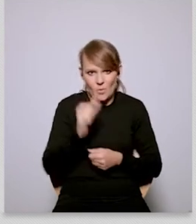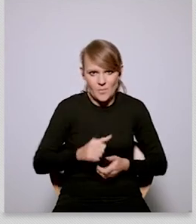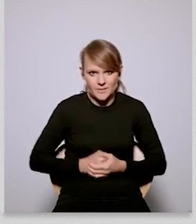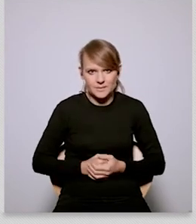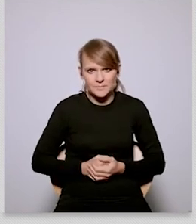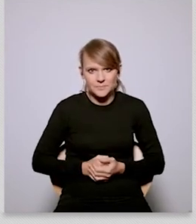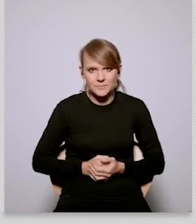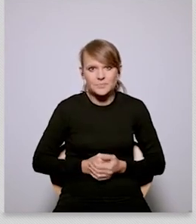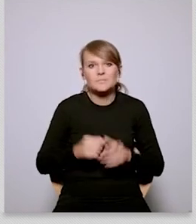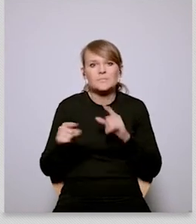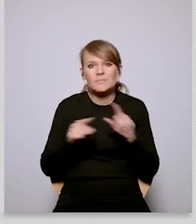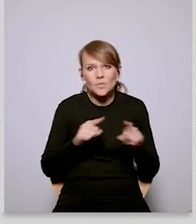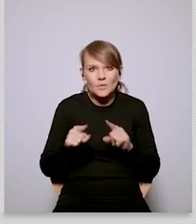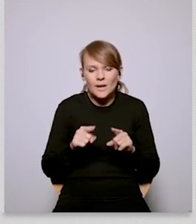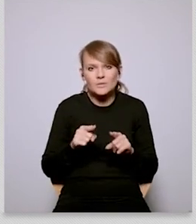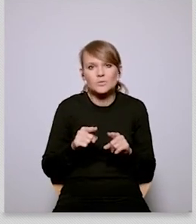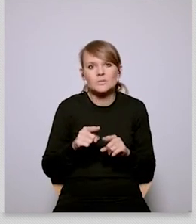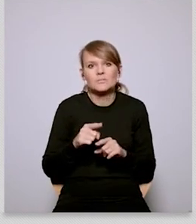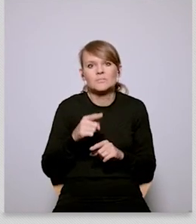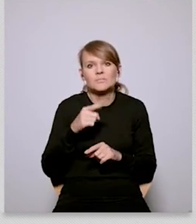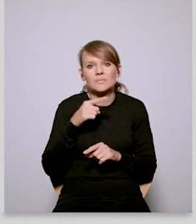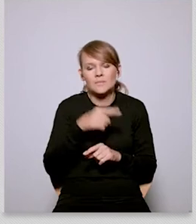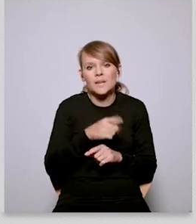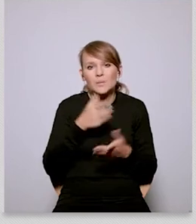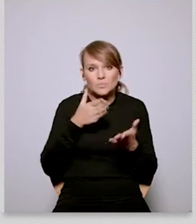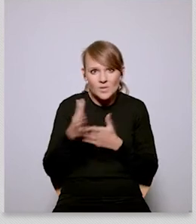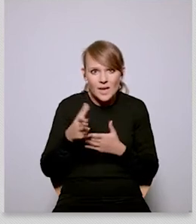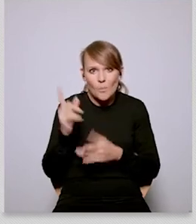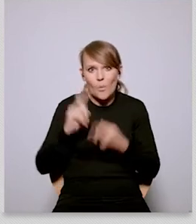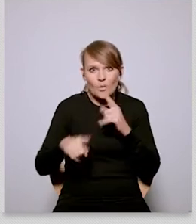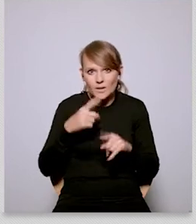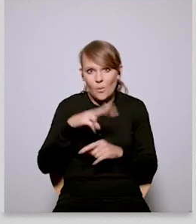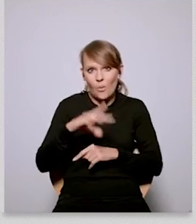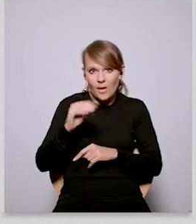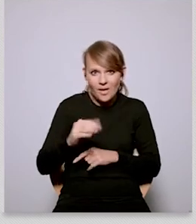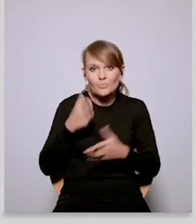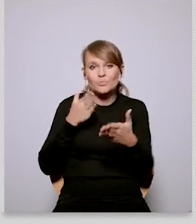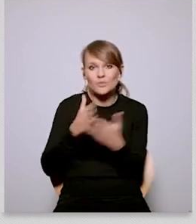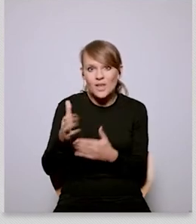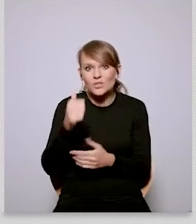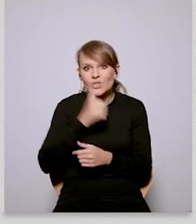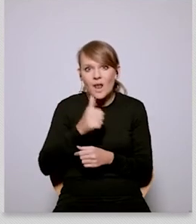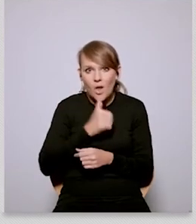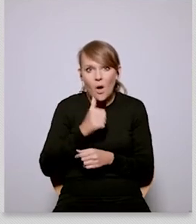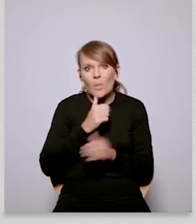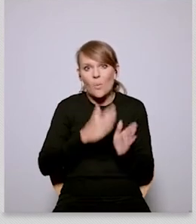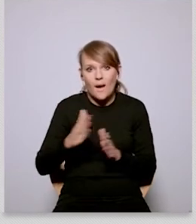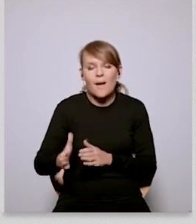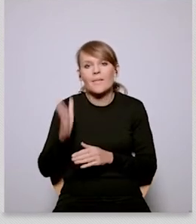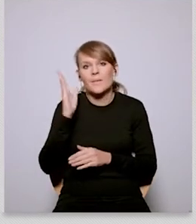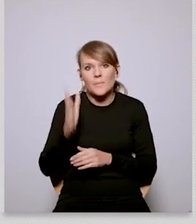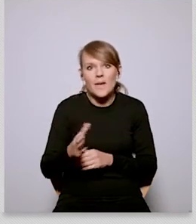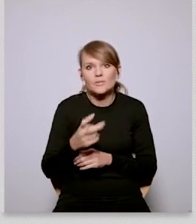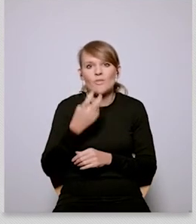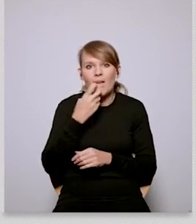the european union is to blame uh because due to